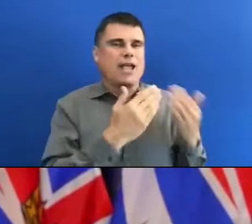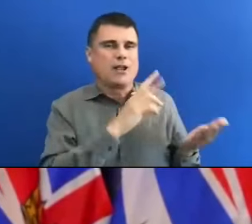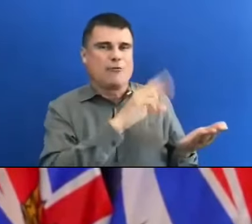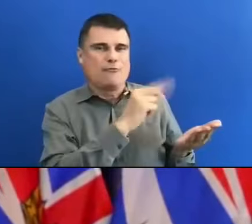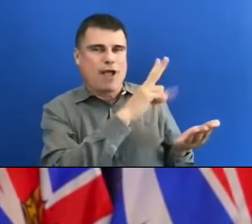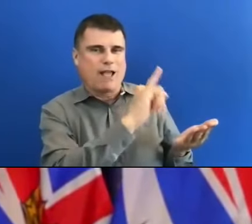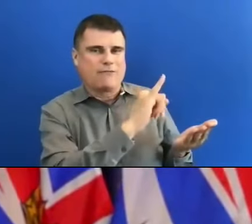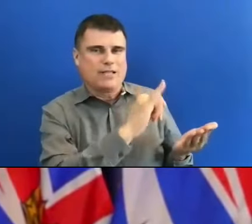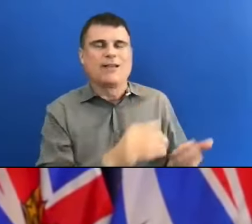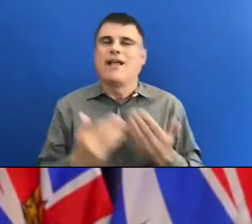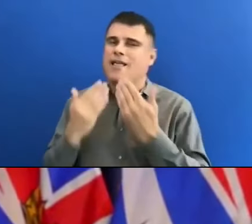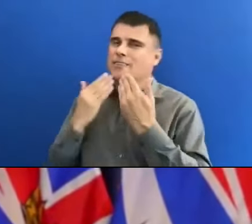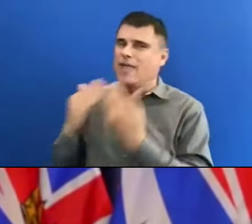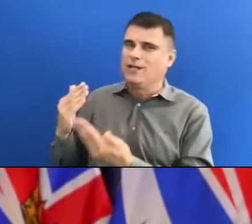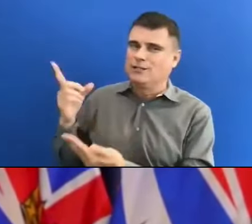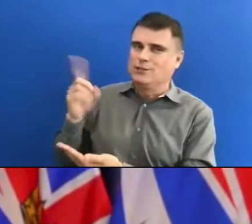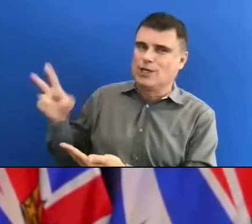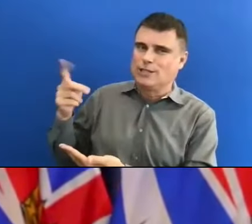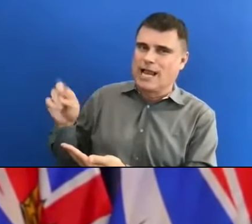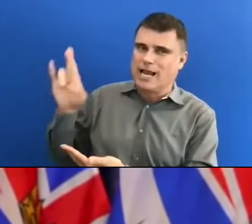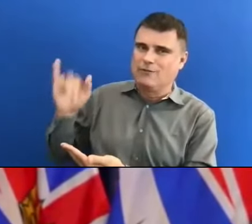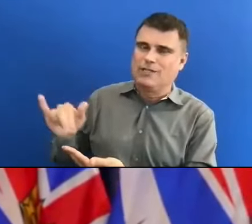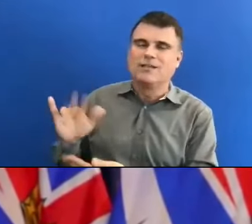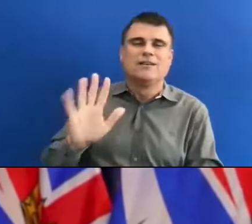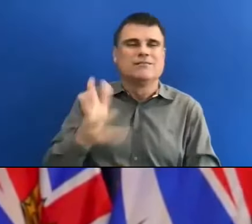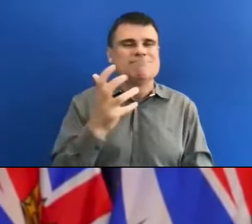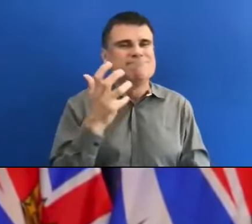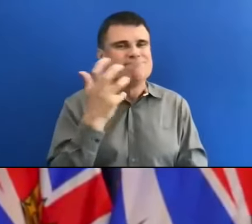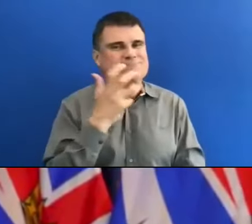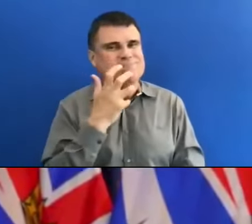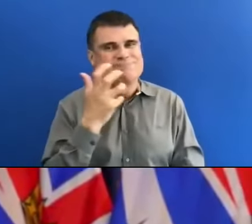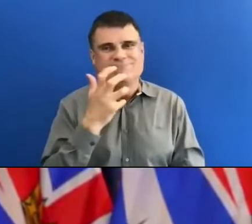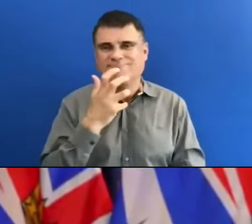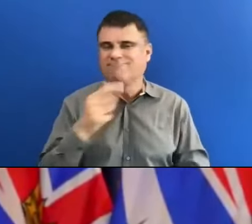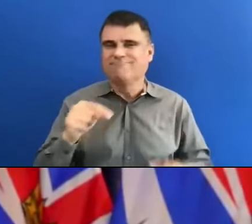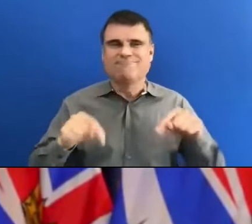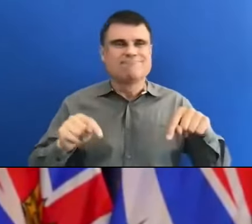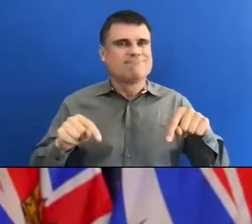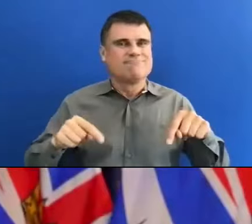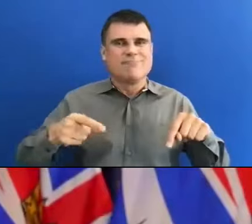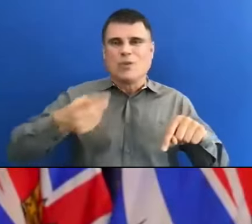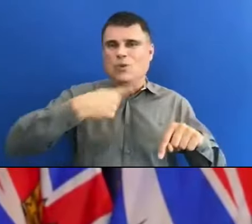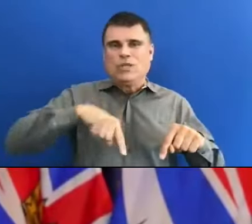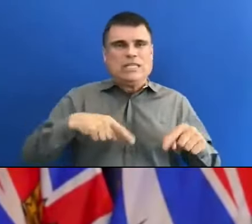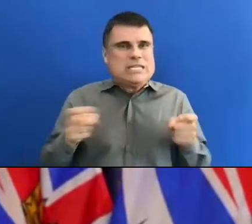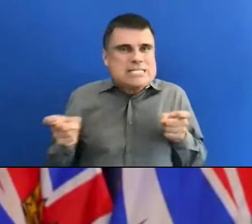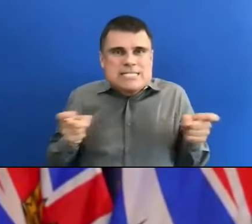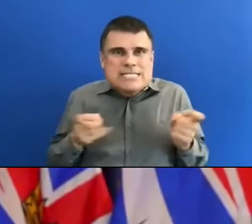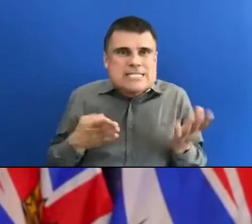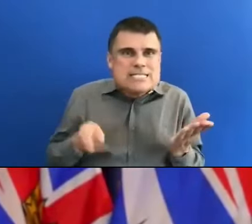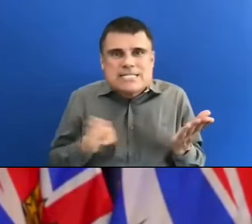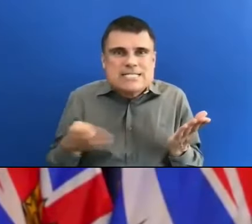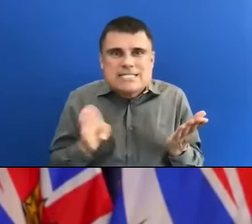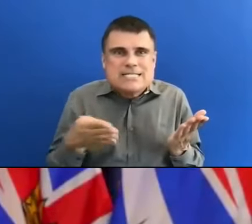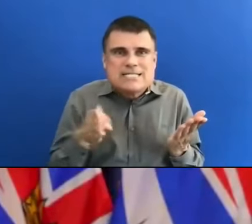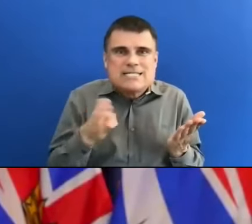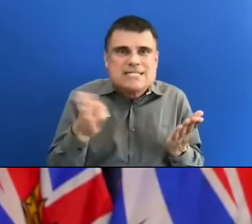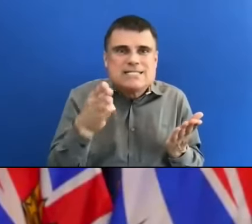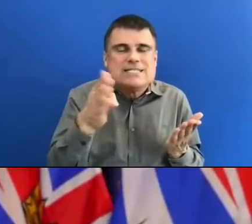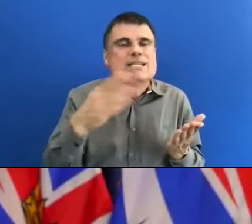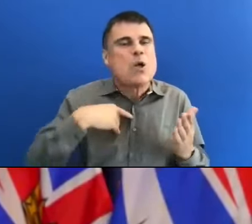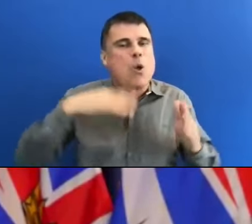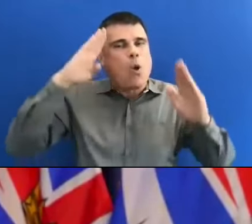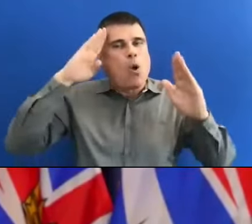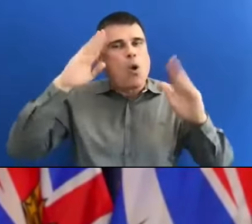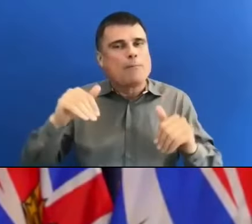we're continuing to struggle with a host of issues, I hope people will forgive us a little bit of levity today, particularly on behalf of Dr.